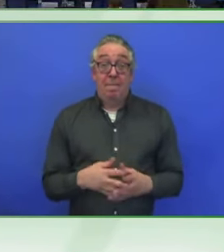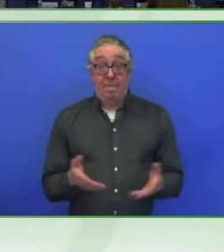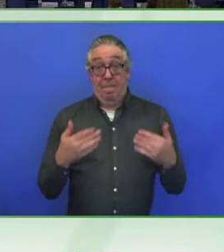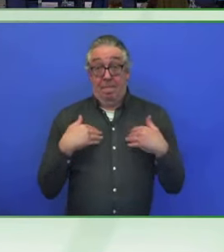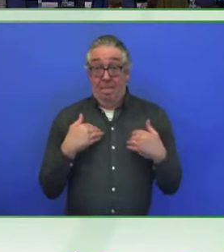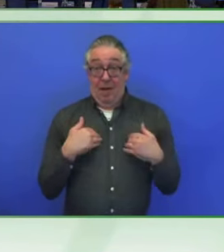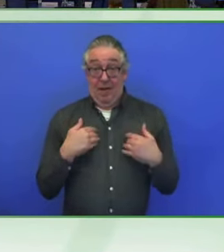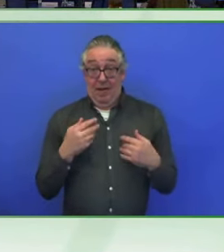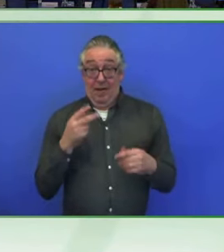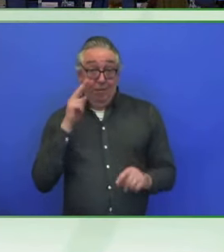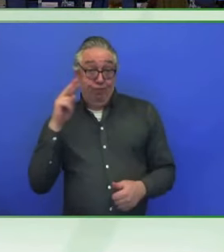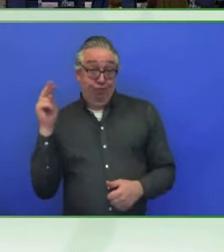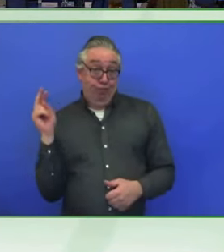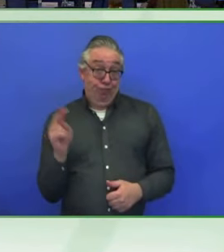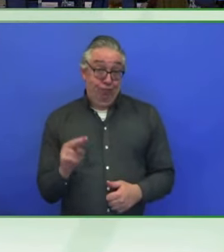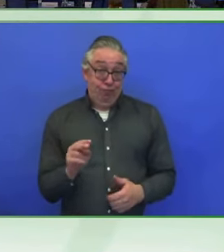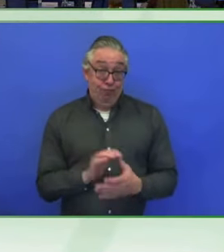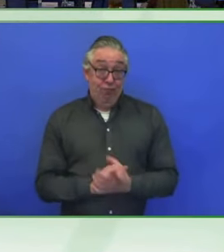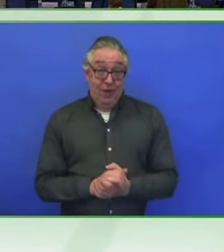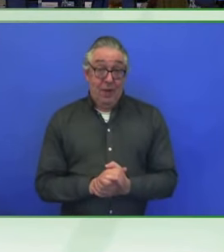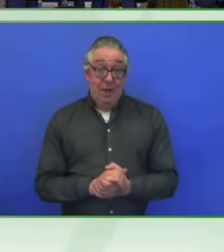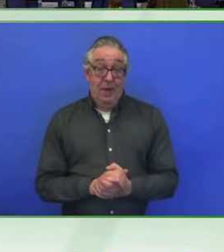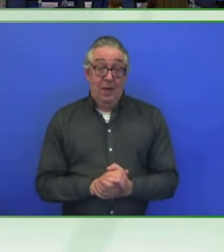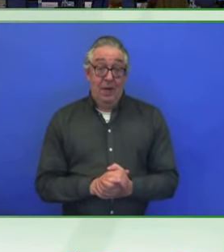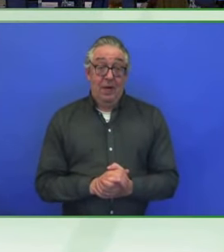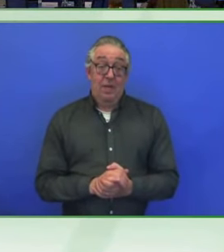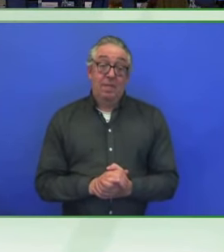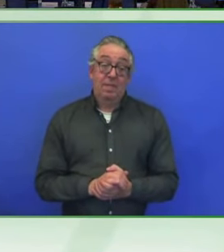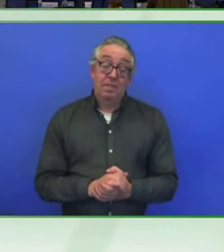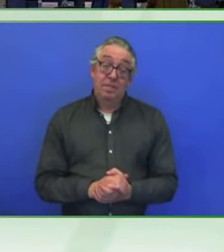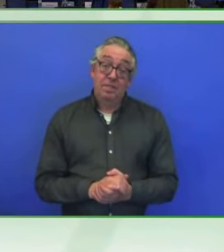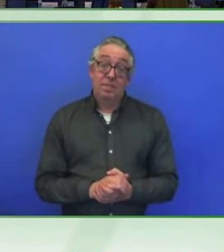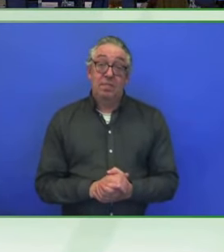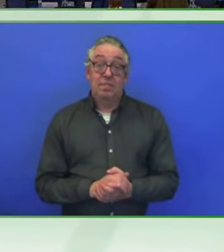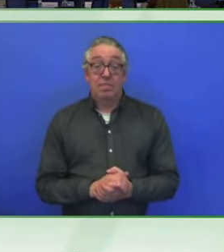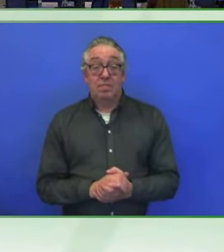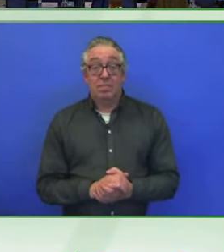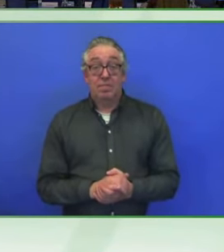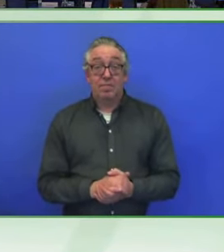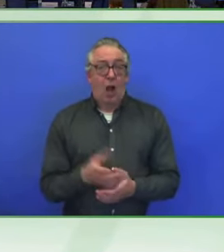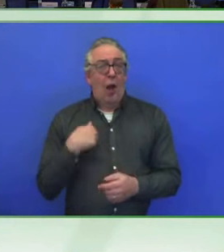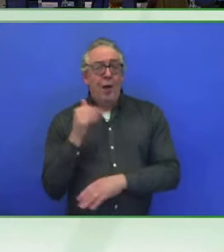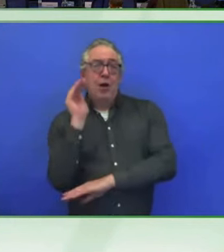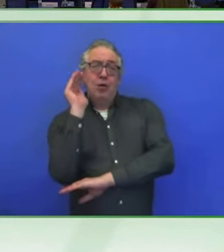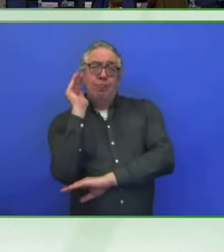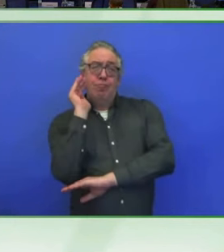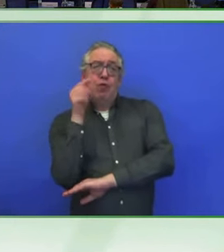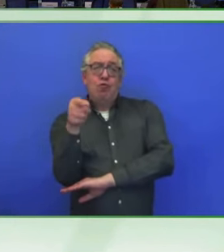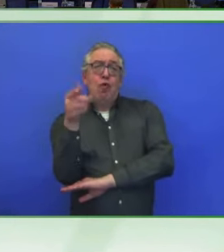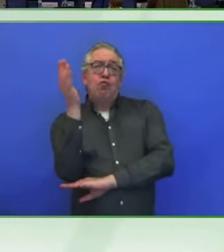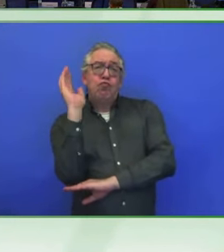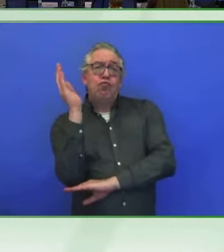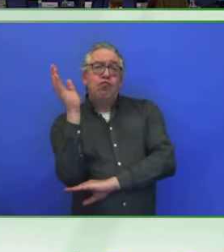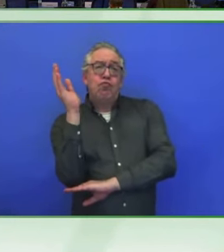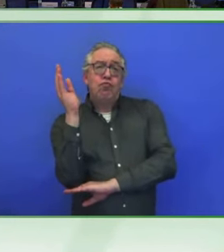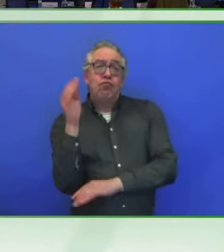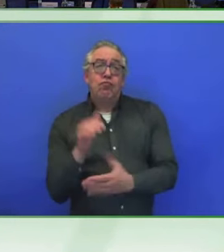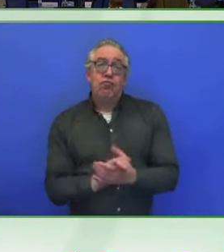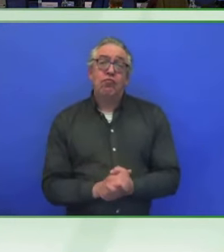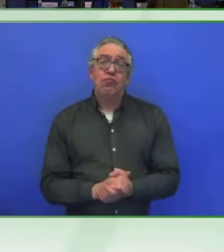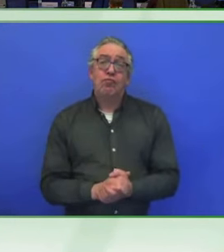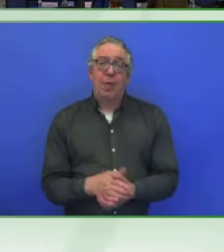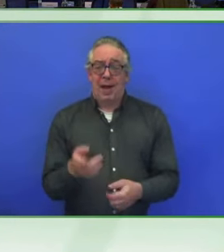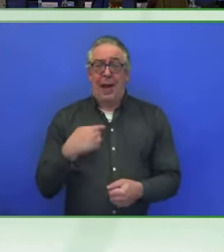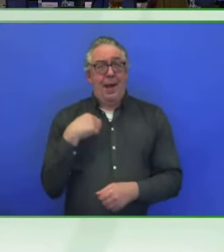uh, I mean, uh, hearing what she has been saying, two, two words popped up in my mind. One